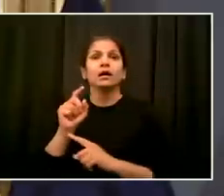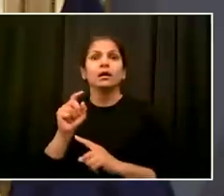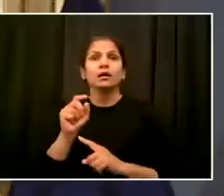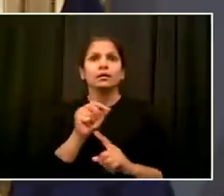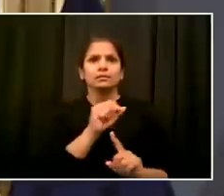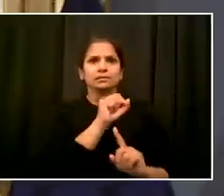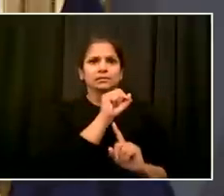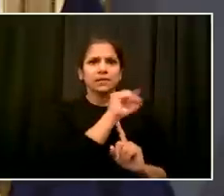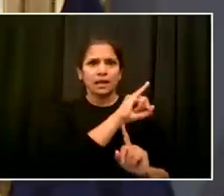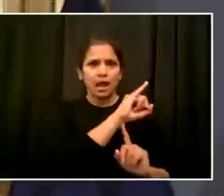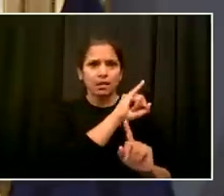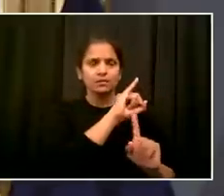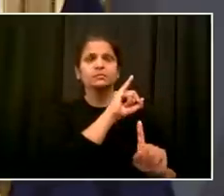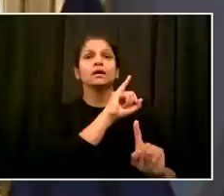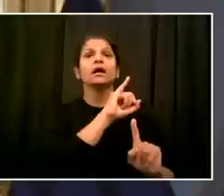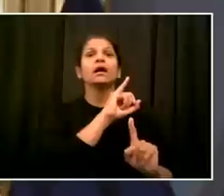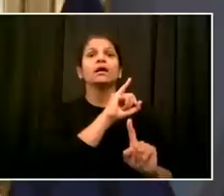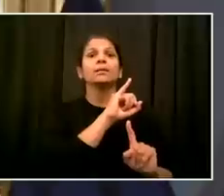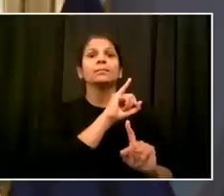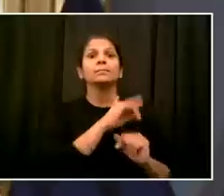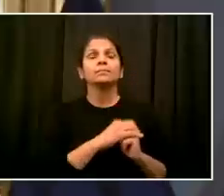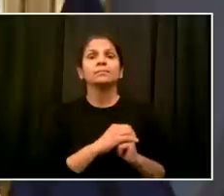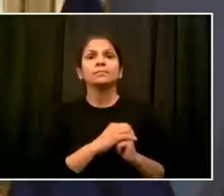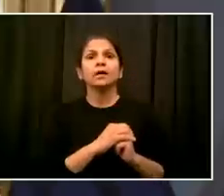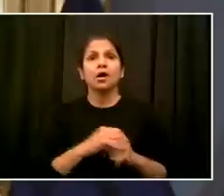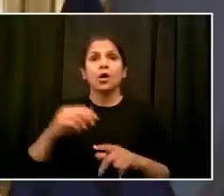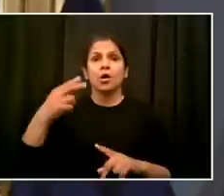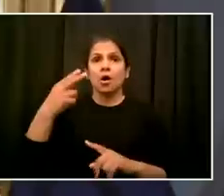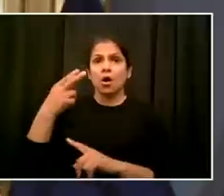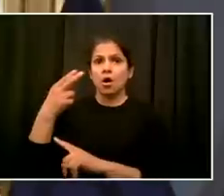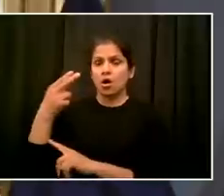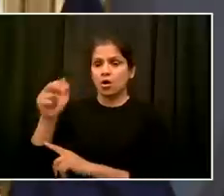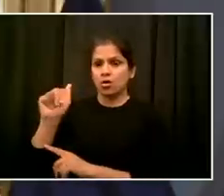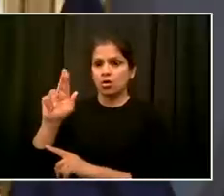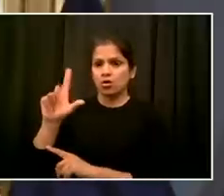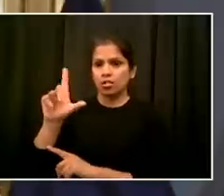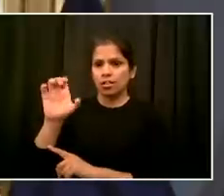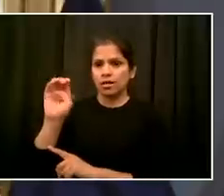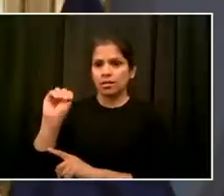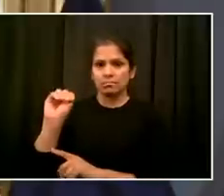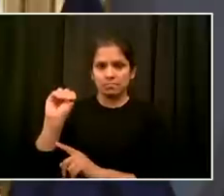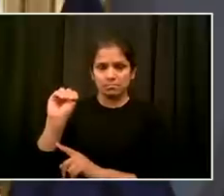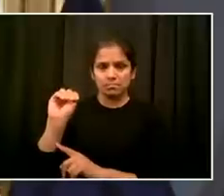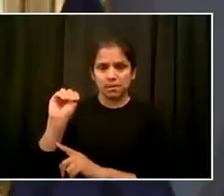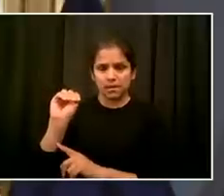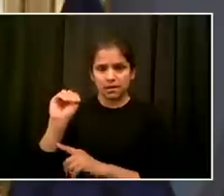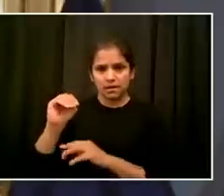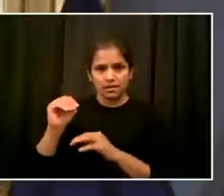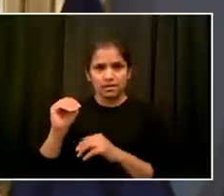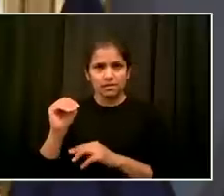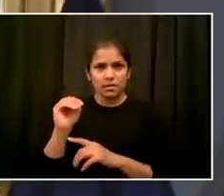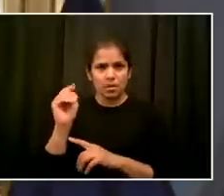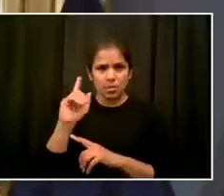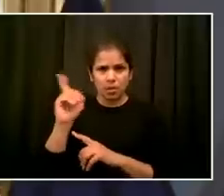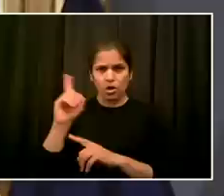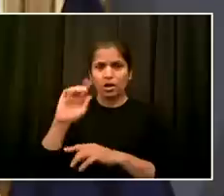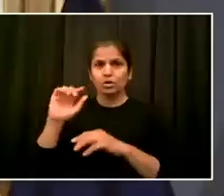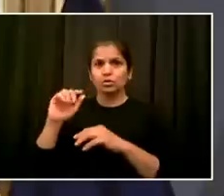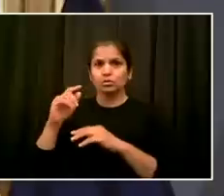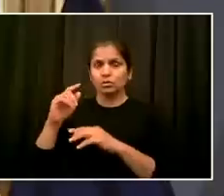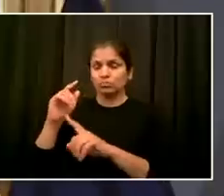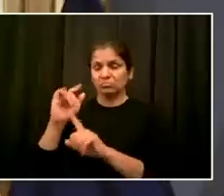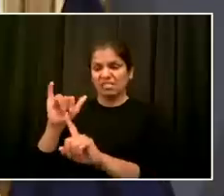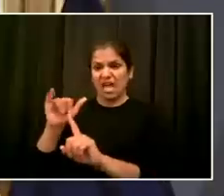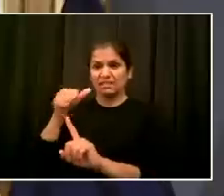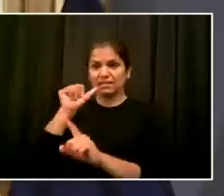up in Harlem. Both went overwhelmingly well. What we quickly identified, though, was a group